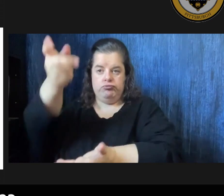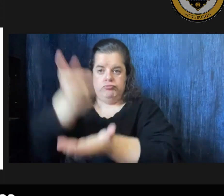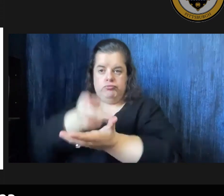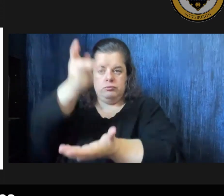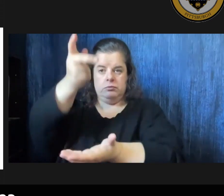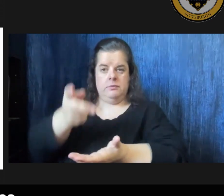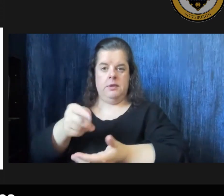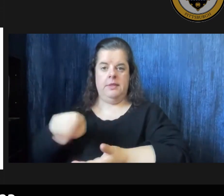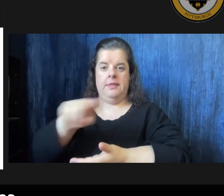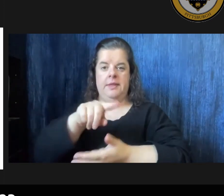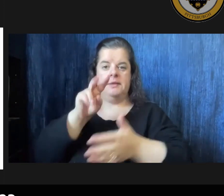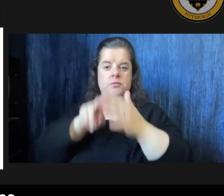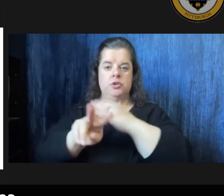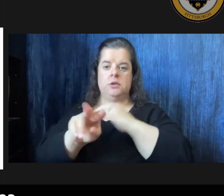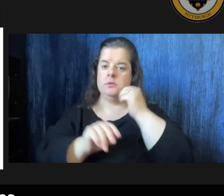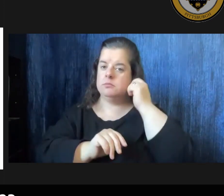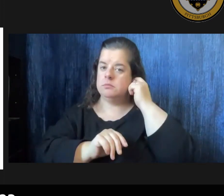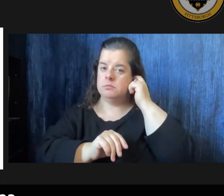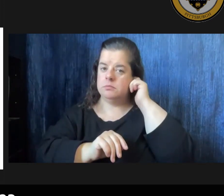projections